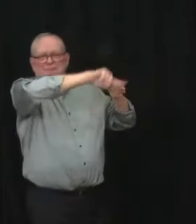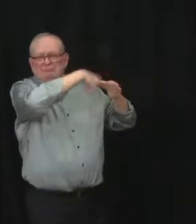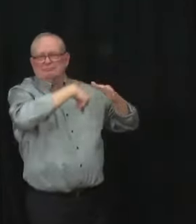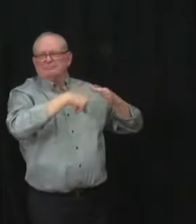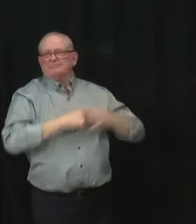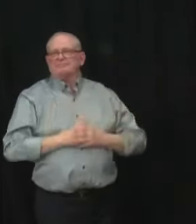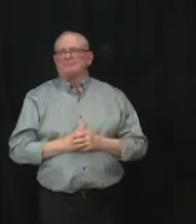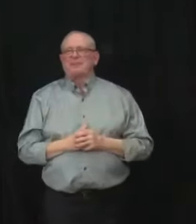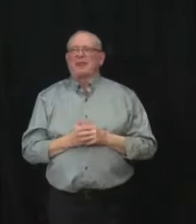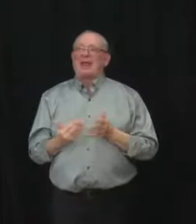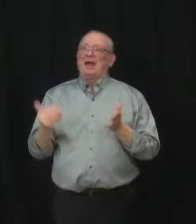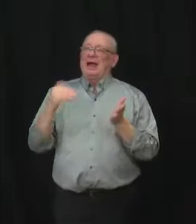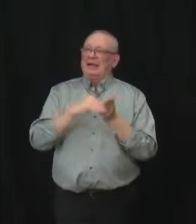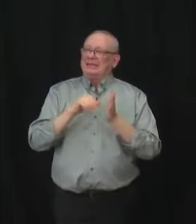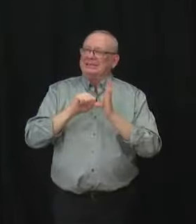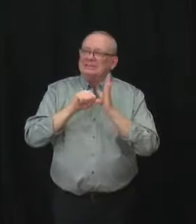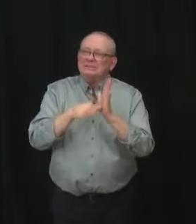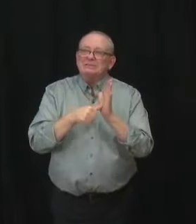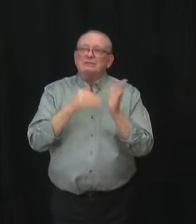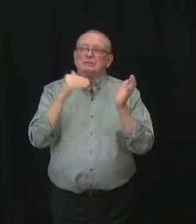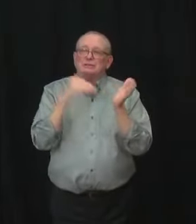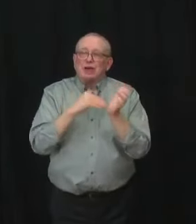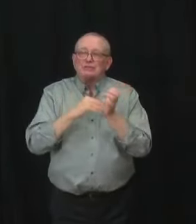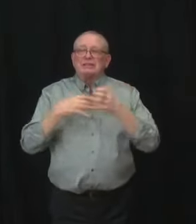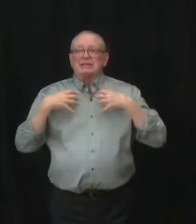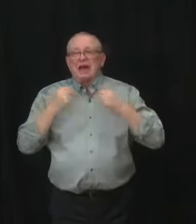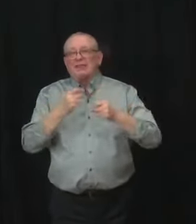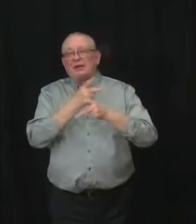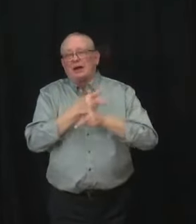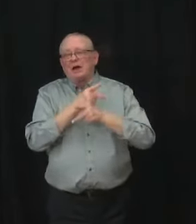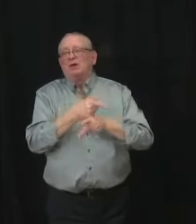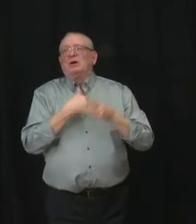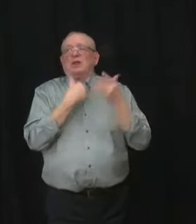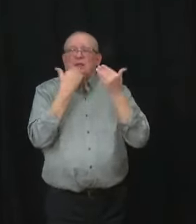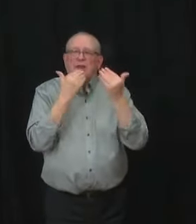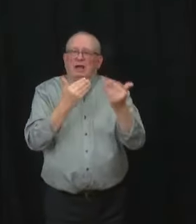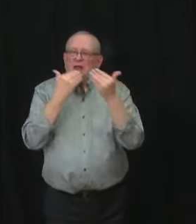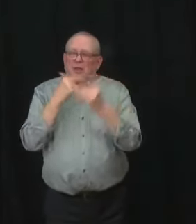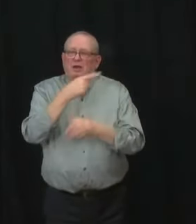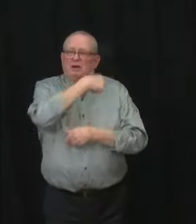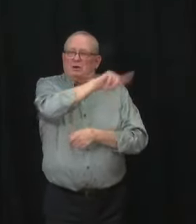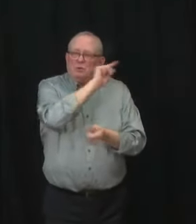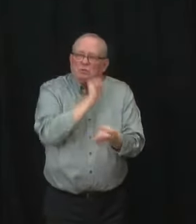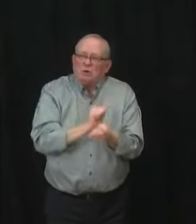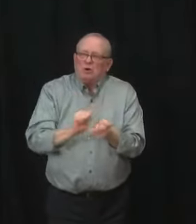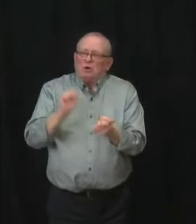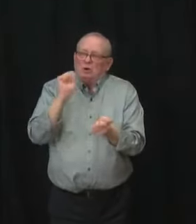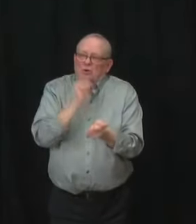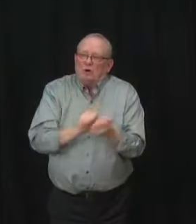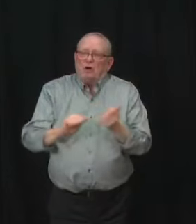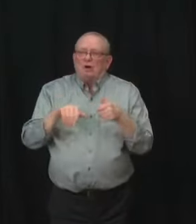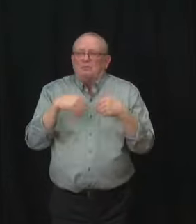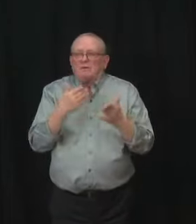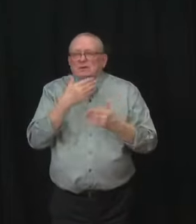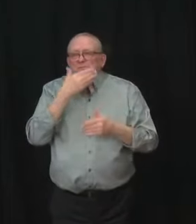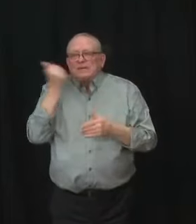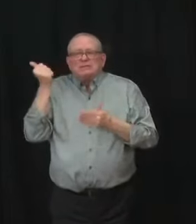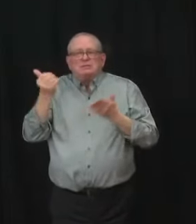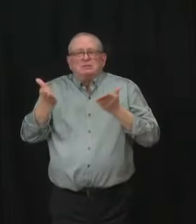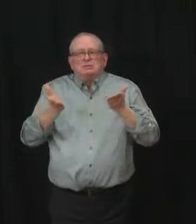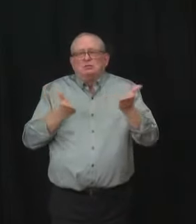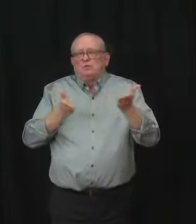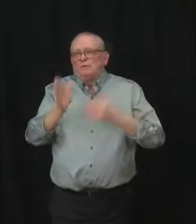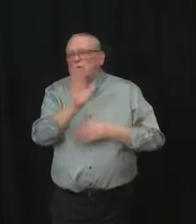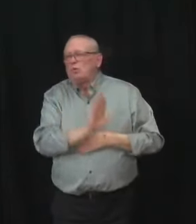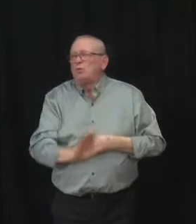health care professionals who are working so hard and will be continuing to work to provide the health care service for Albertans through